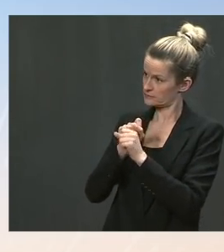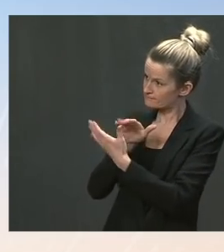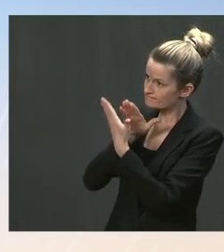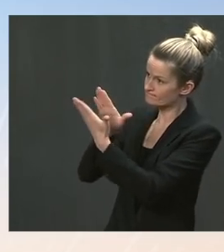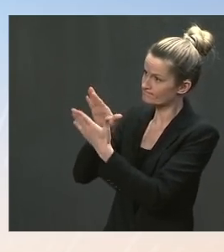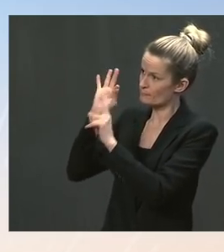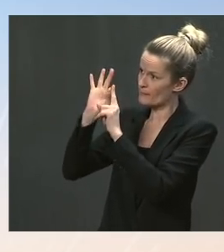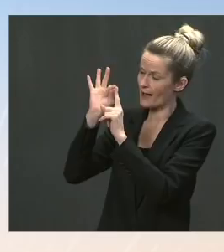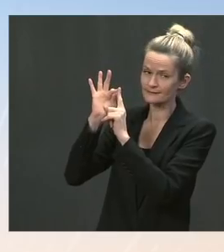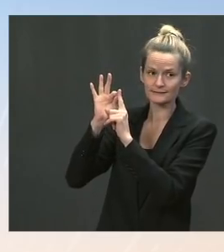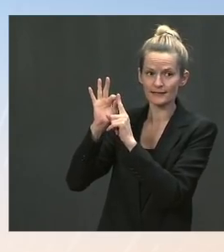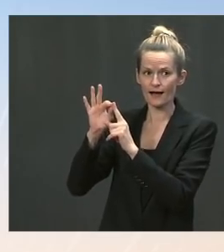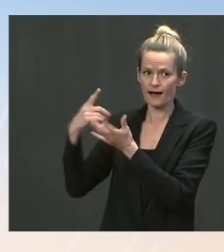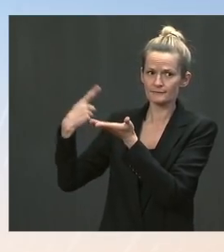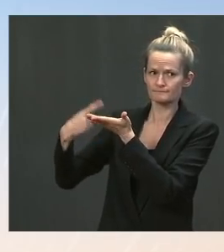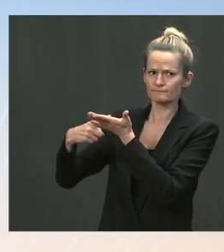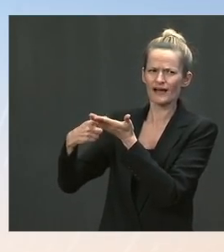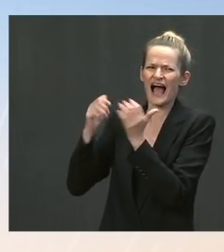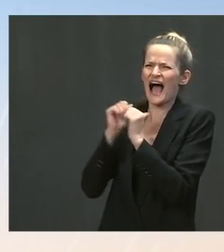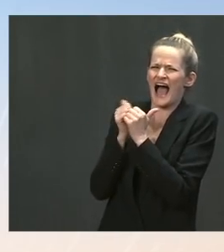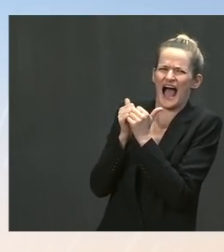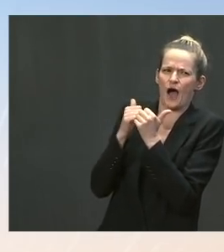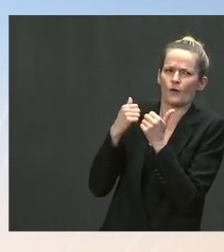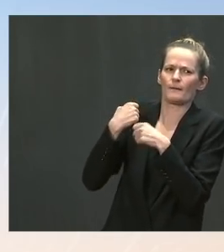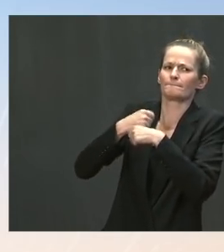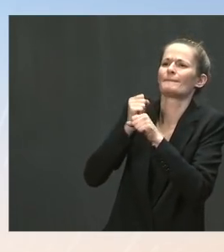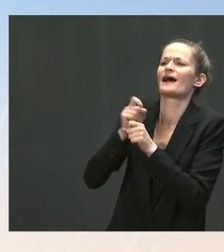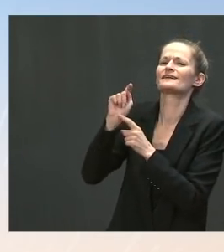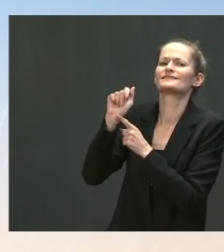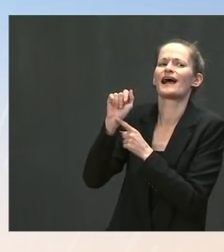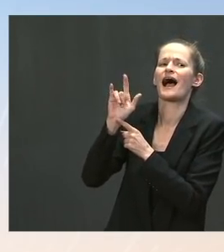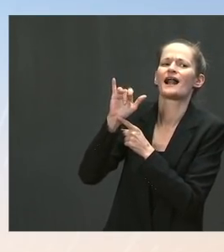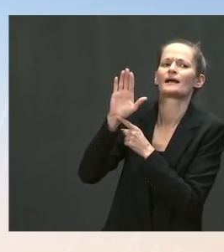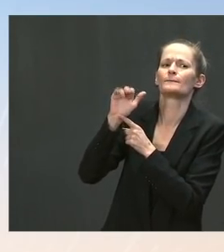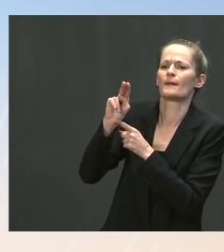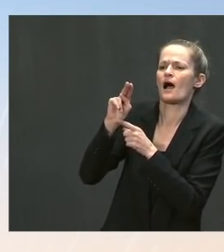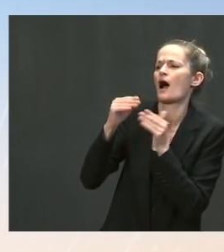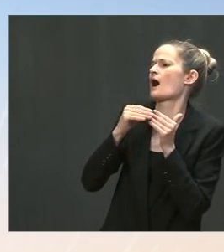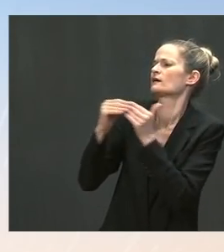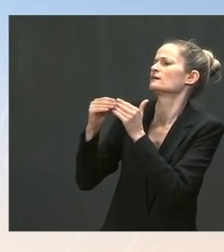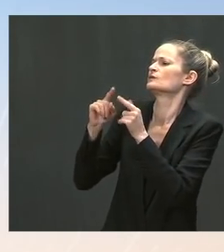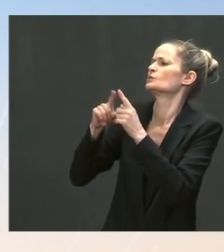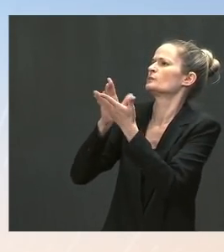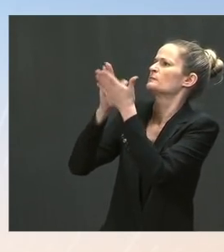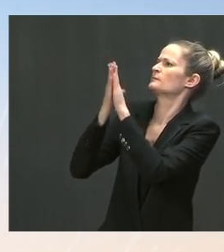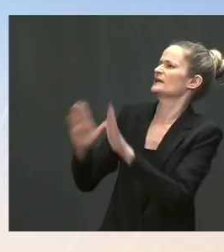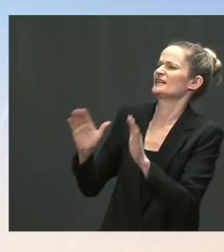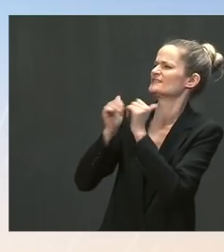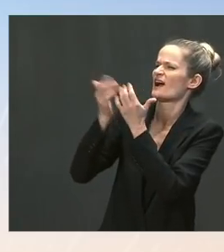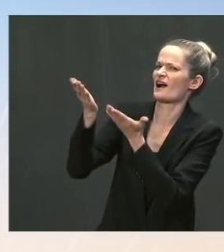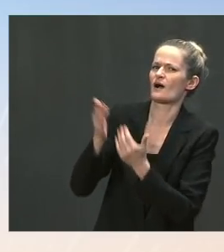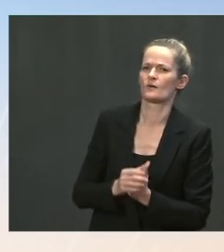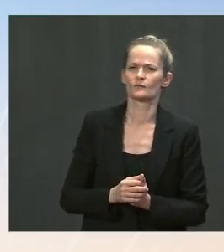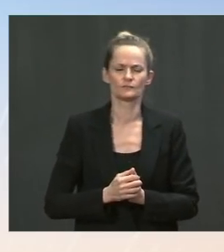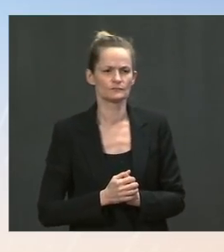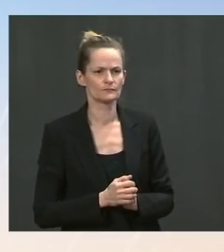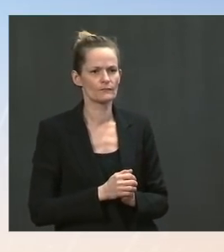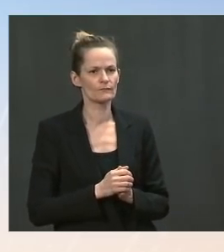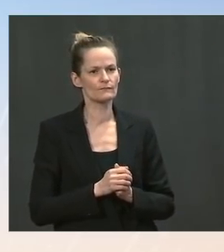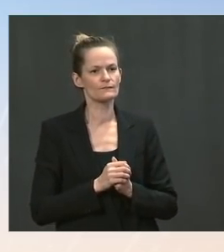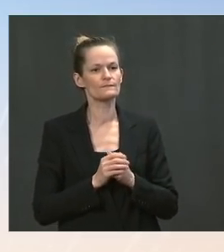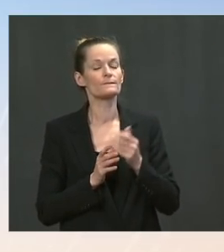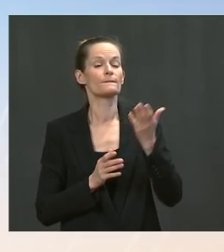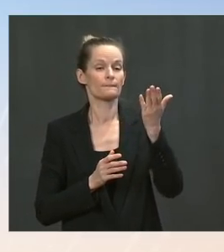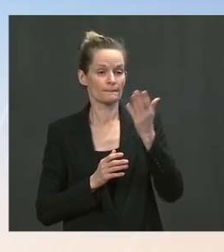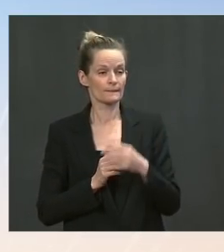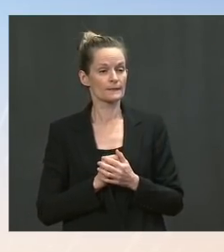Taliban the peace process? Ms. Our view continues to be it's in the interest of all countries in the region for there to be a political process,